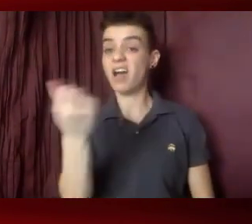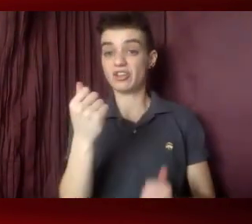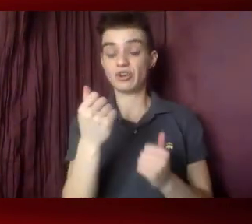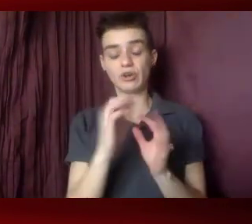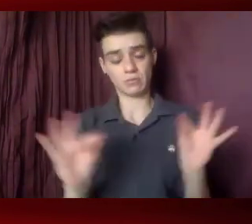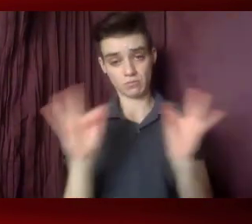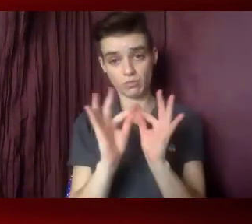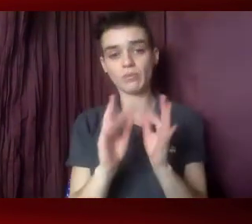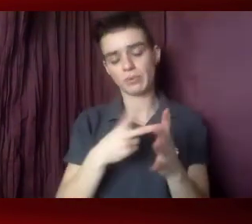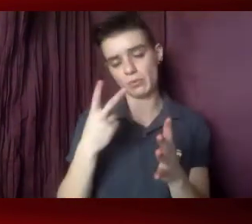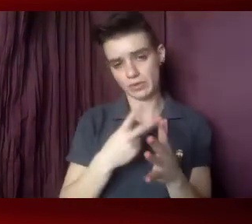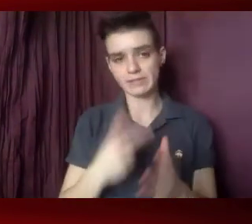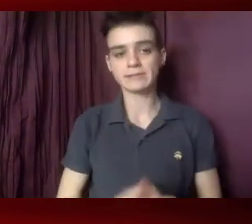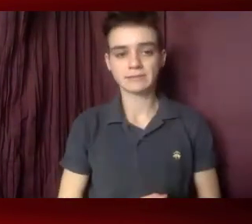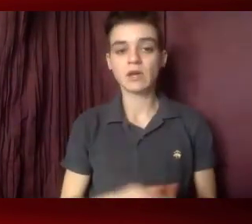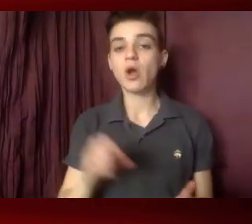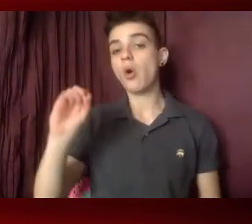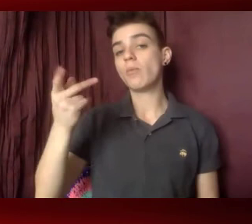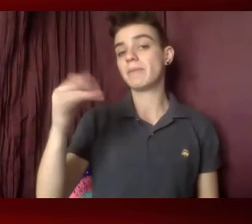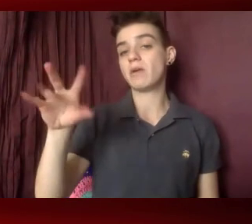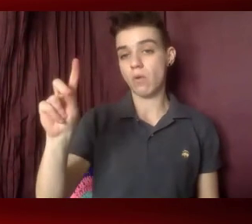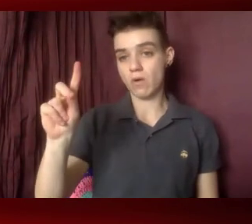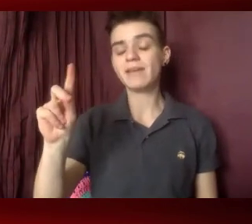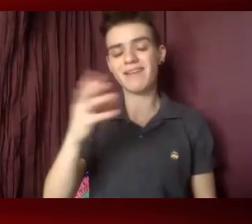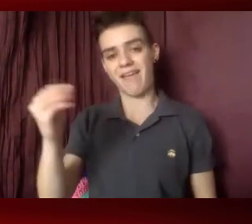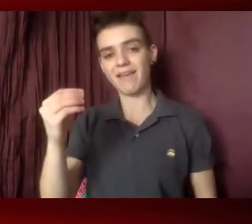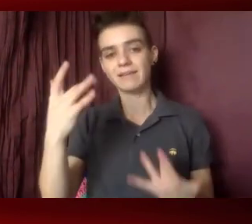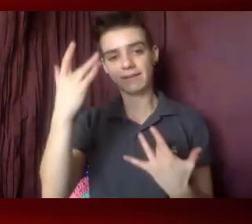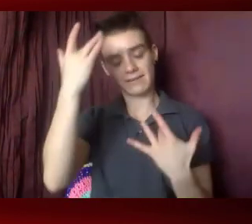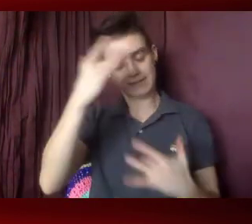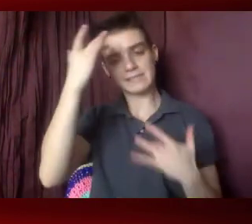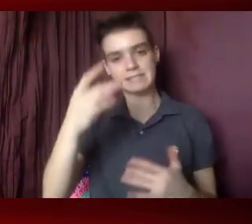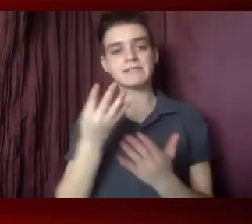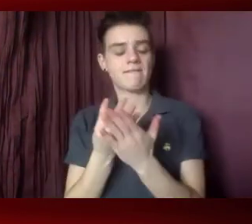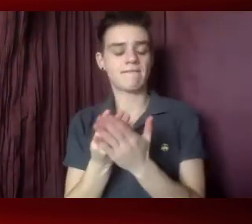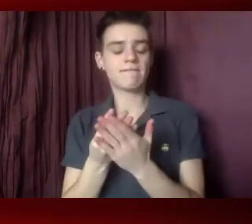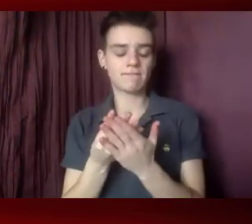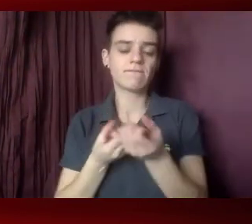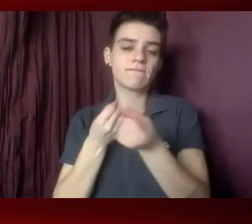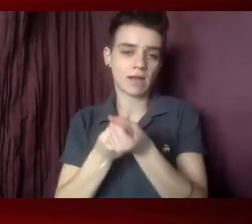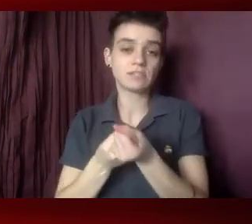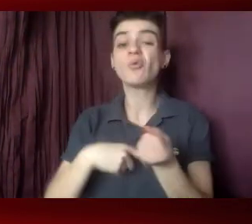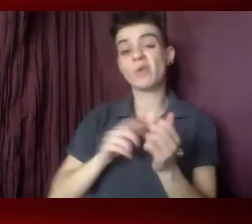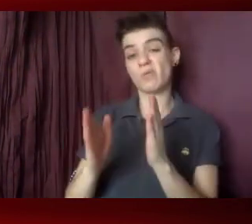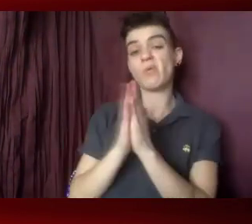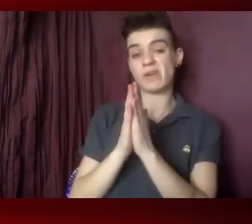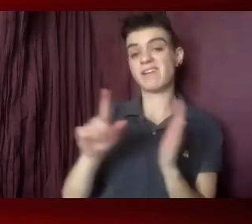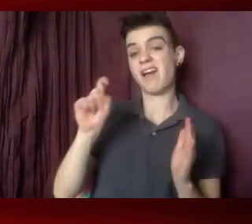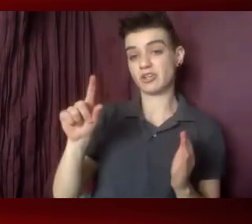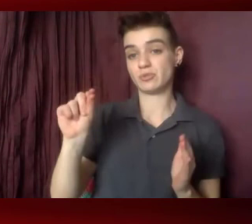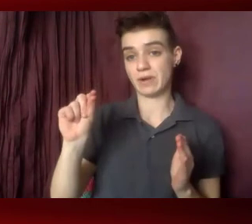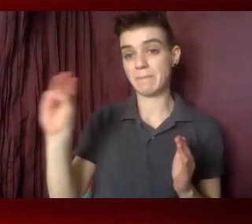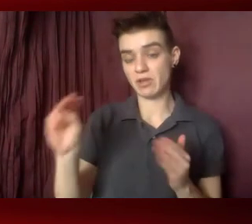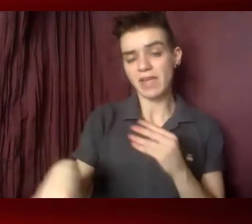other key priority, I should say, is opioid infectious disease funds. We are requesting $120 million in additional funds for the opioid and infectious